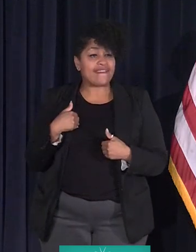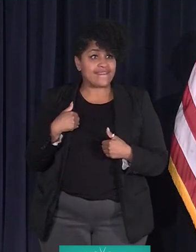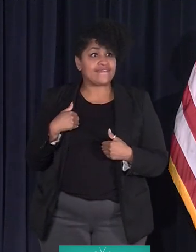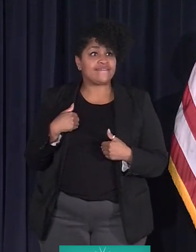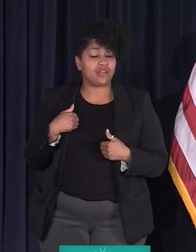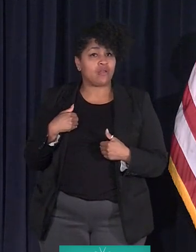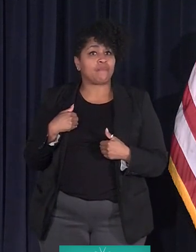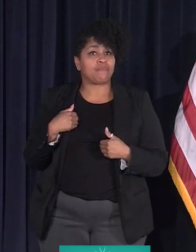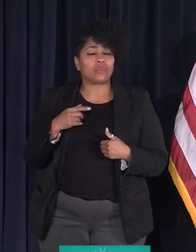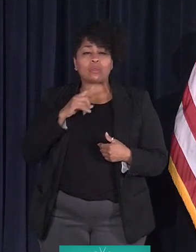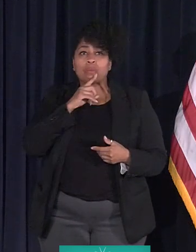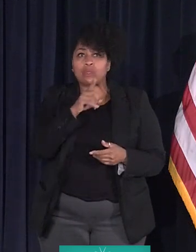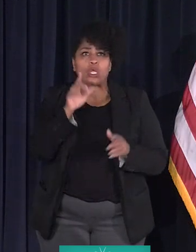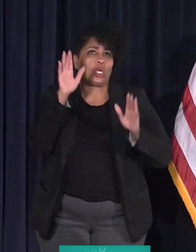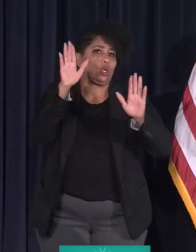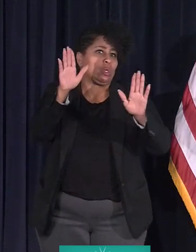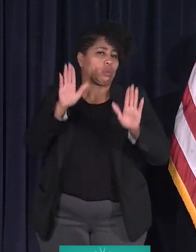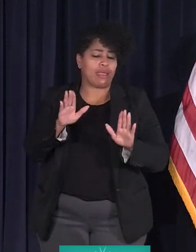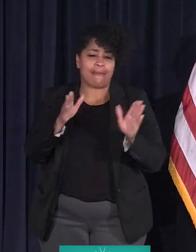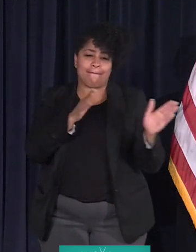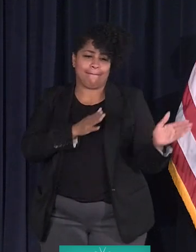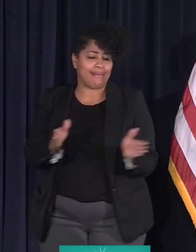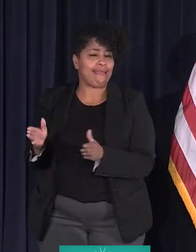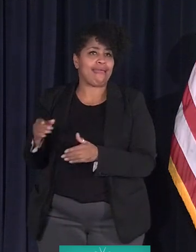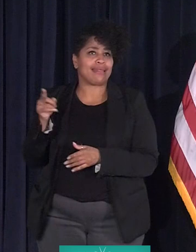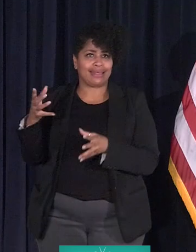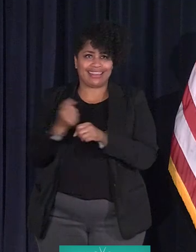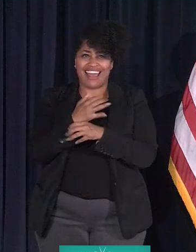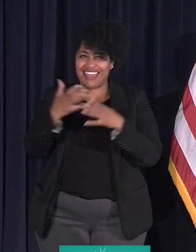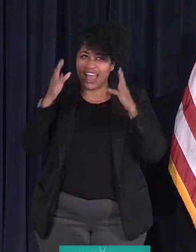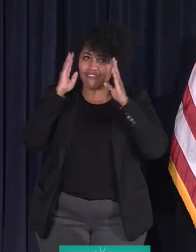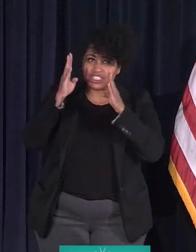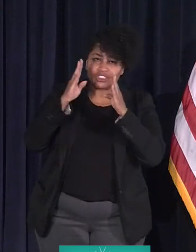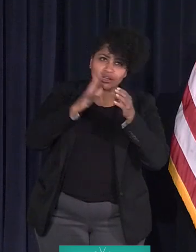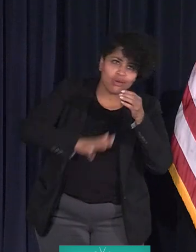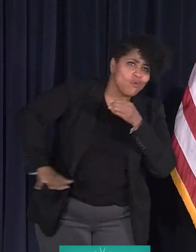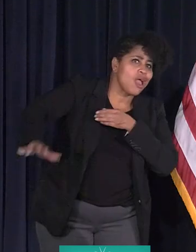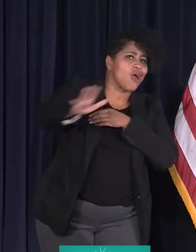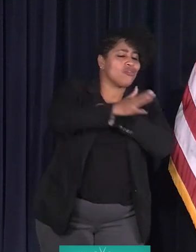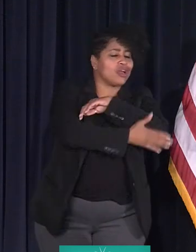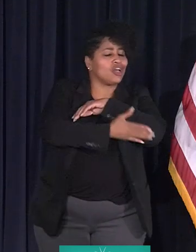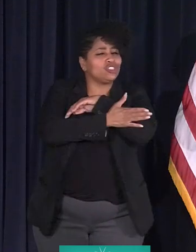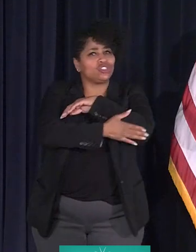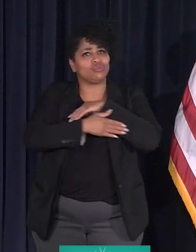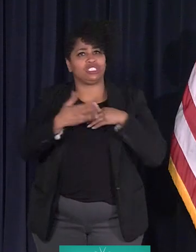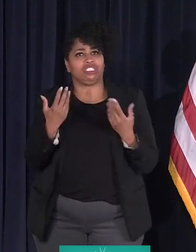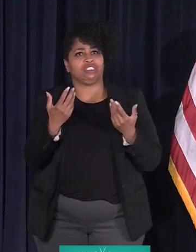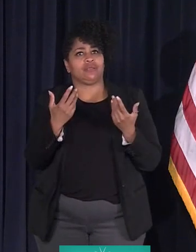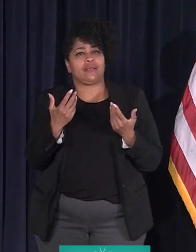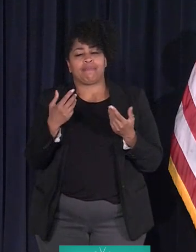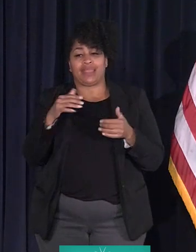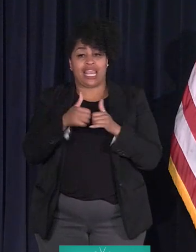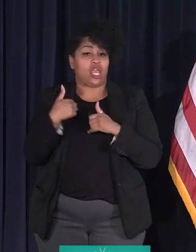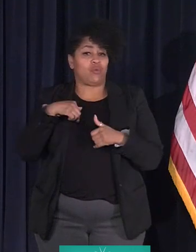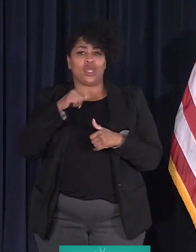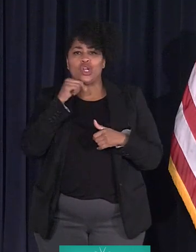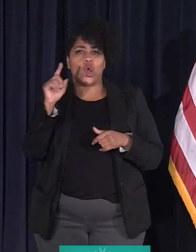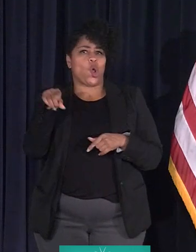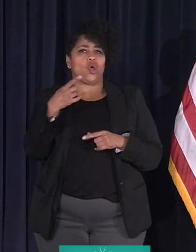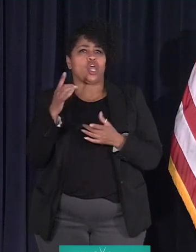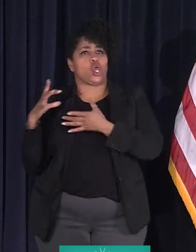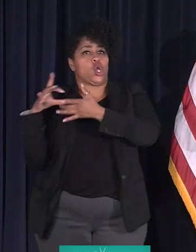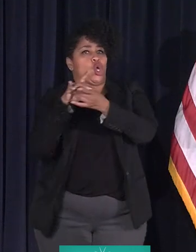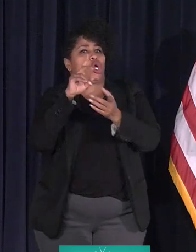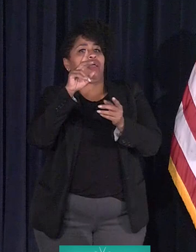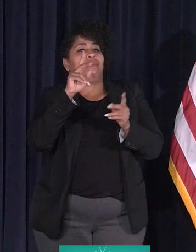really great plan. He's getting a lot of attention from around the country on how we don't just get people hooked up,